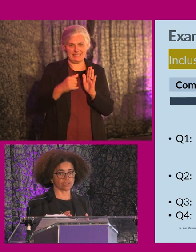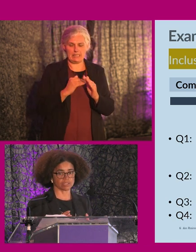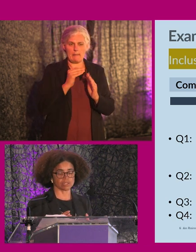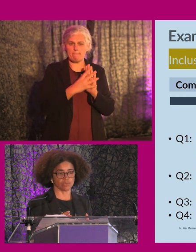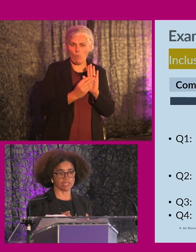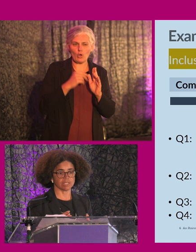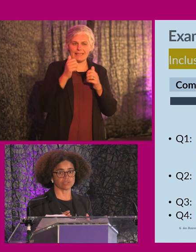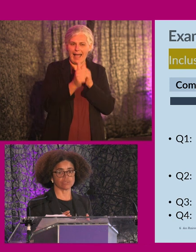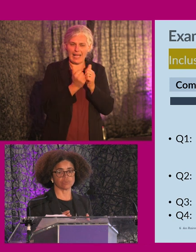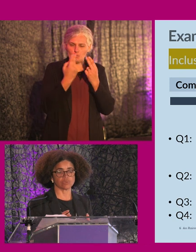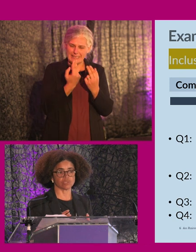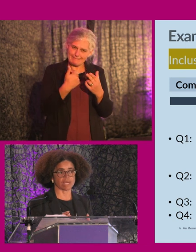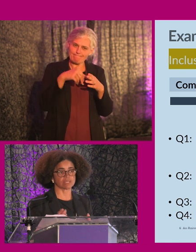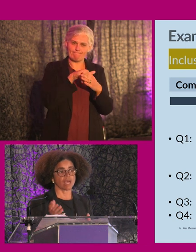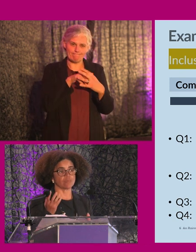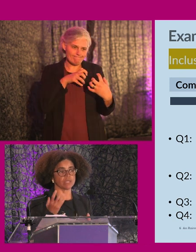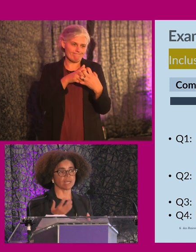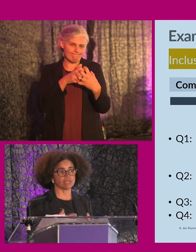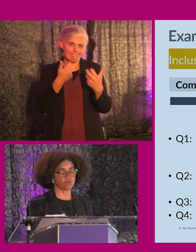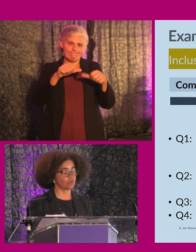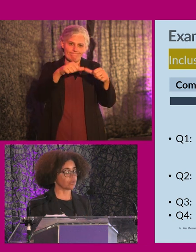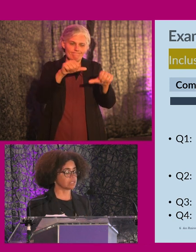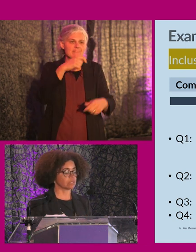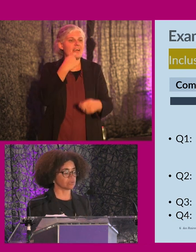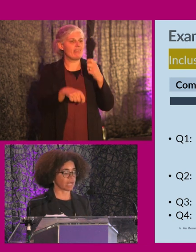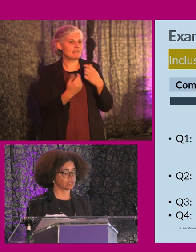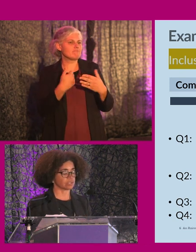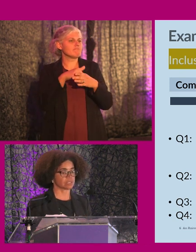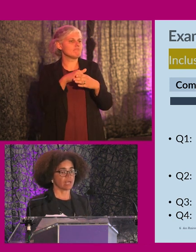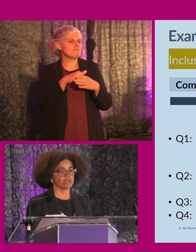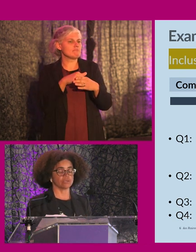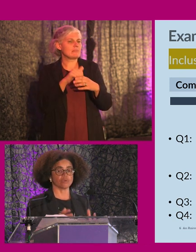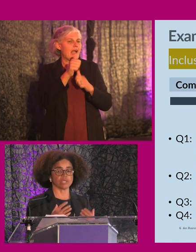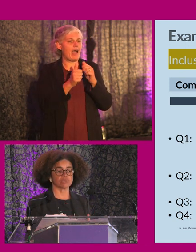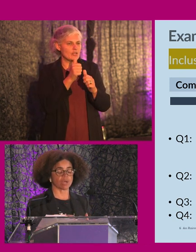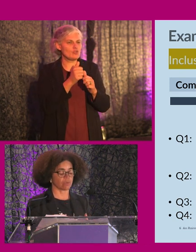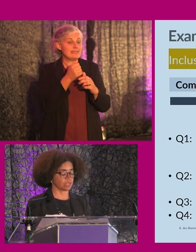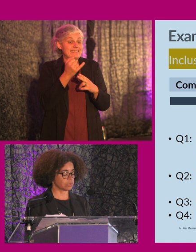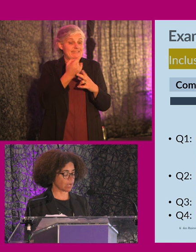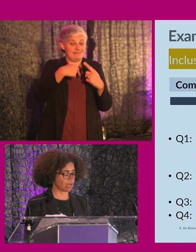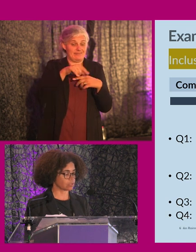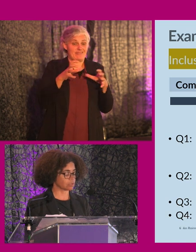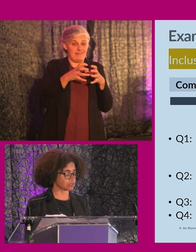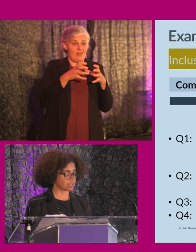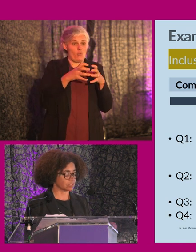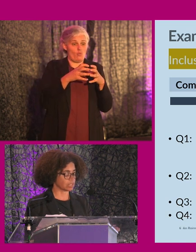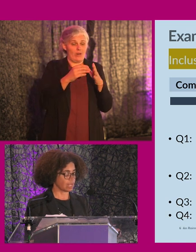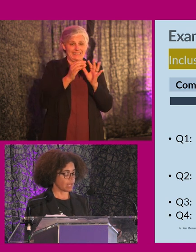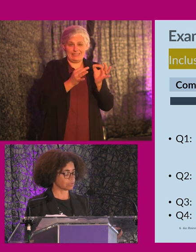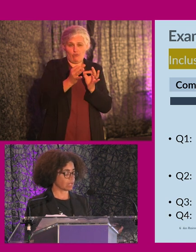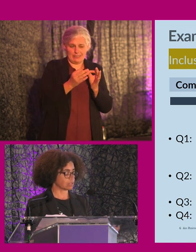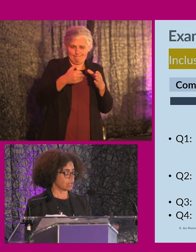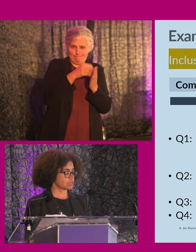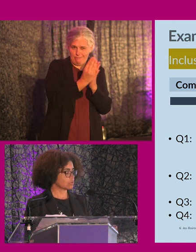the actions that we needed to, to address. And we then incorporated those actions, you know, into our, into our actual strategy